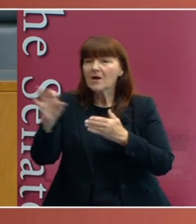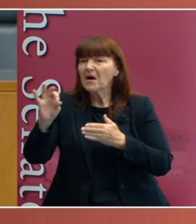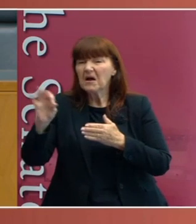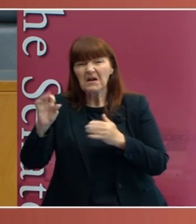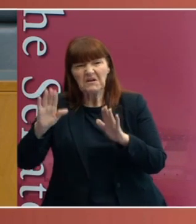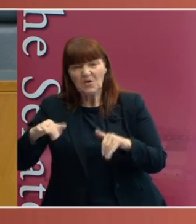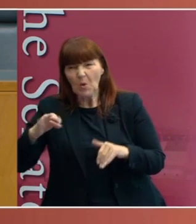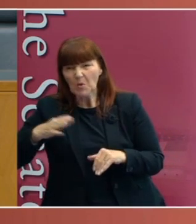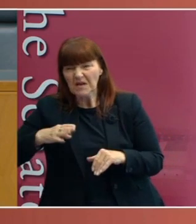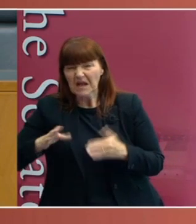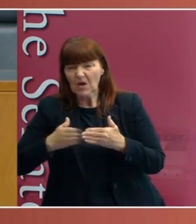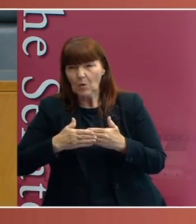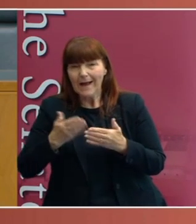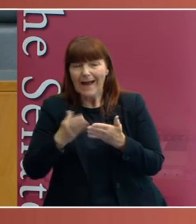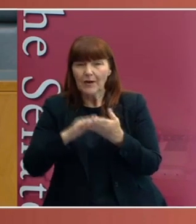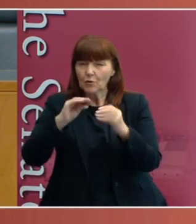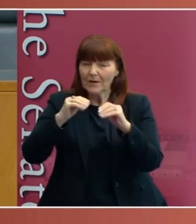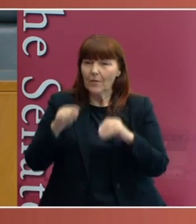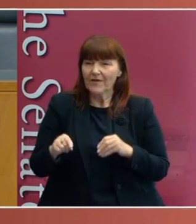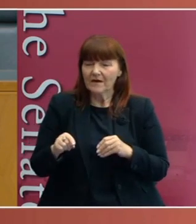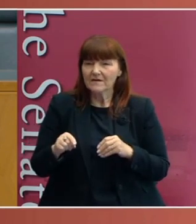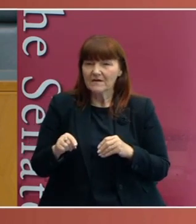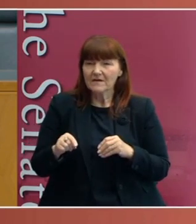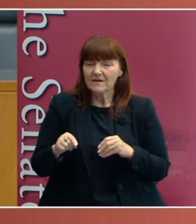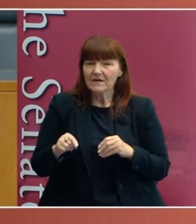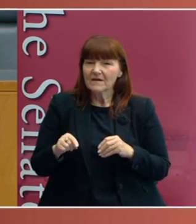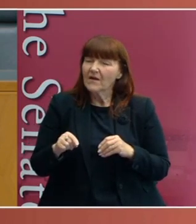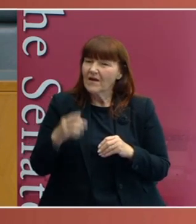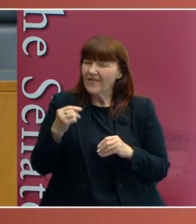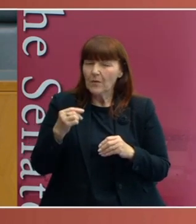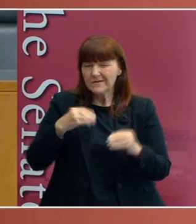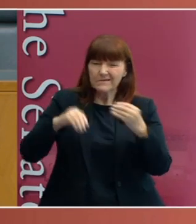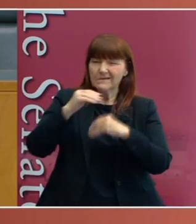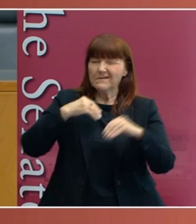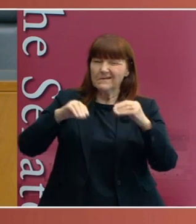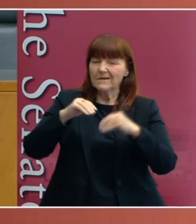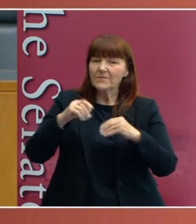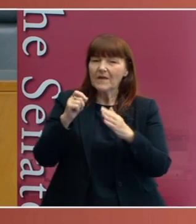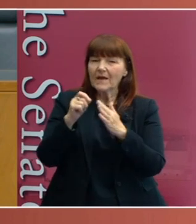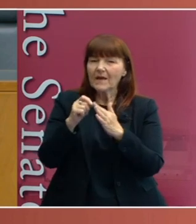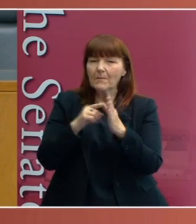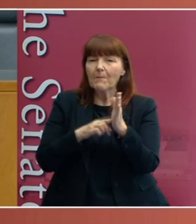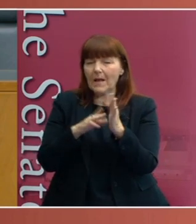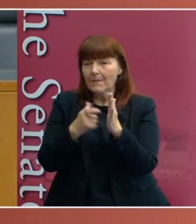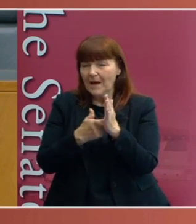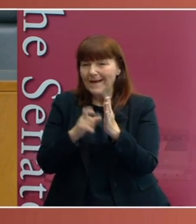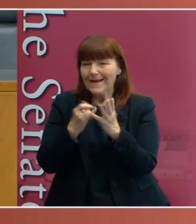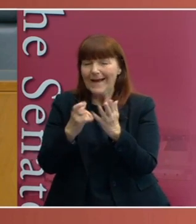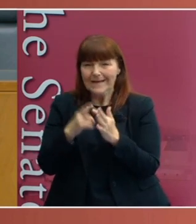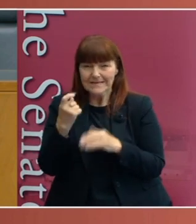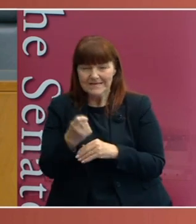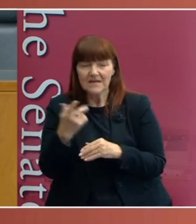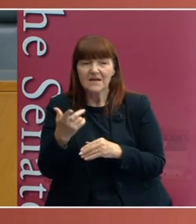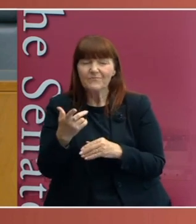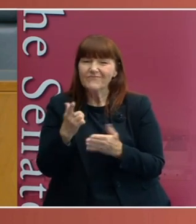here and it's proportionate, how do you deal with that? Now that was all ducked in the Palmer case. So if the question is, is there still a lot of stuff